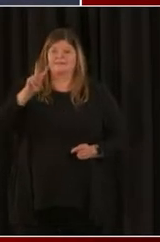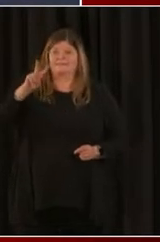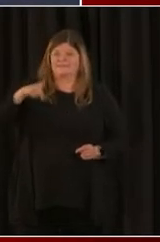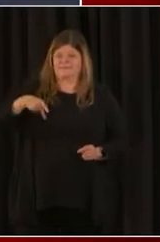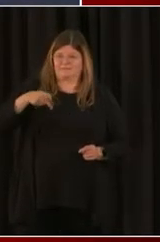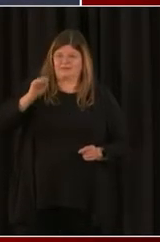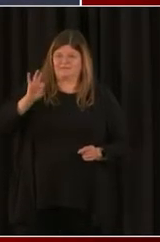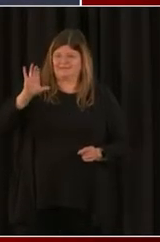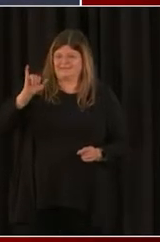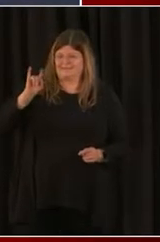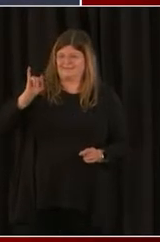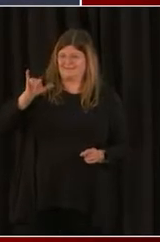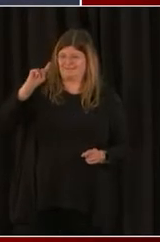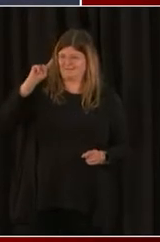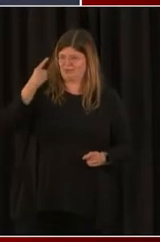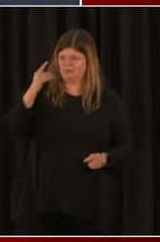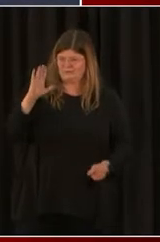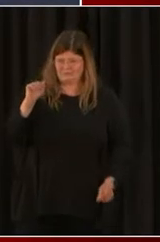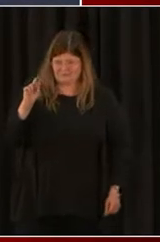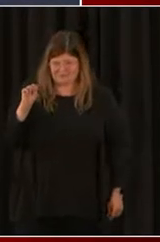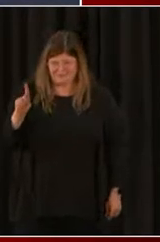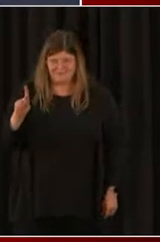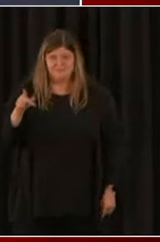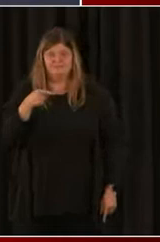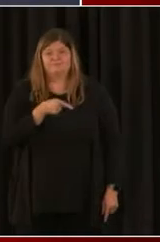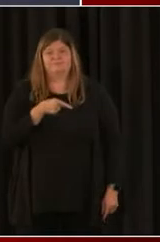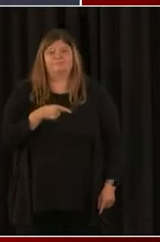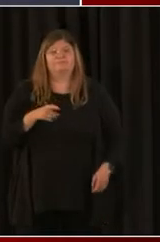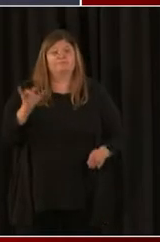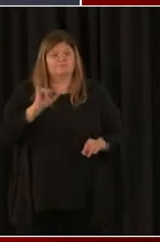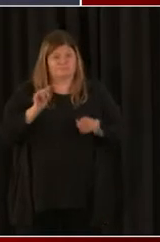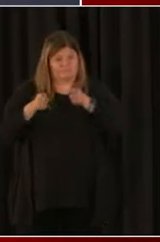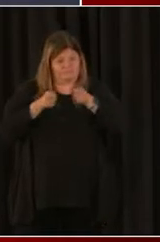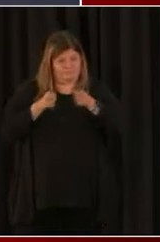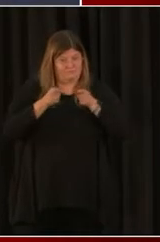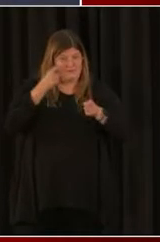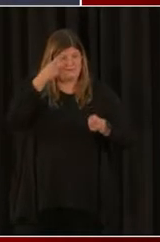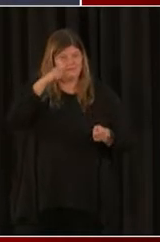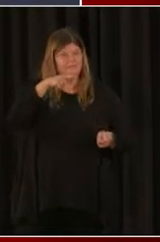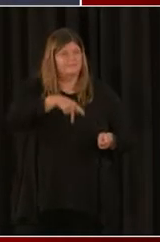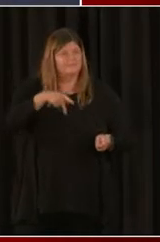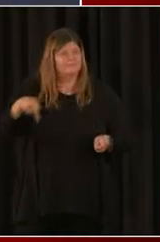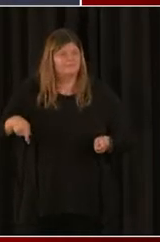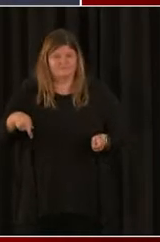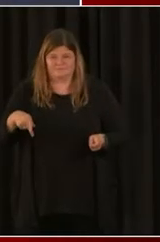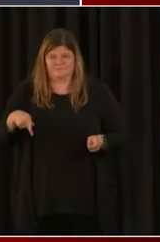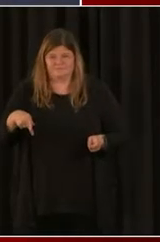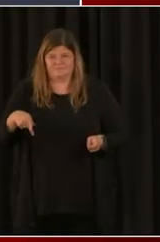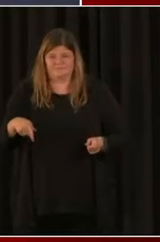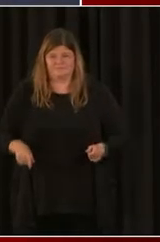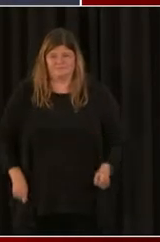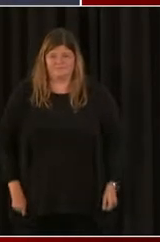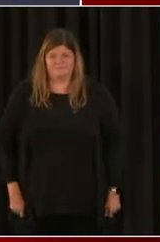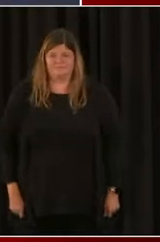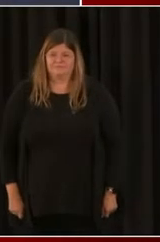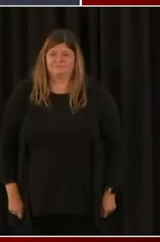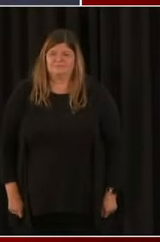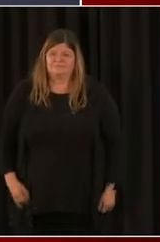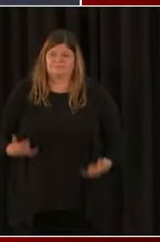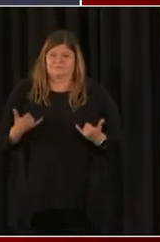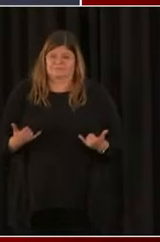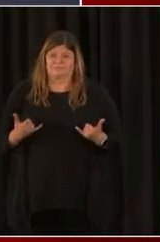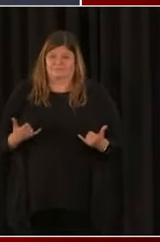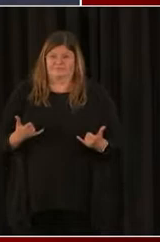also manage the Paycheck Protection Program on the application side now with Ground 3 and also on the